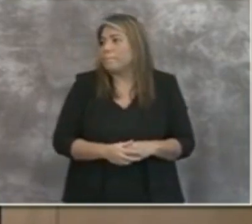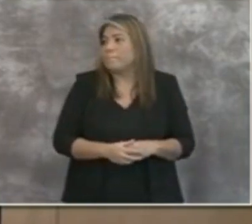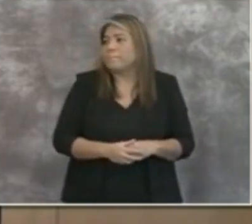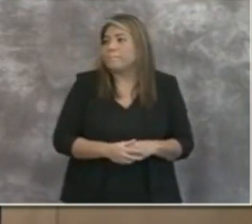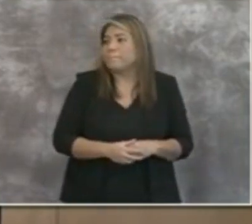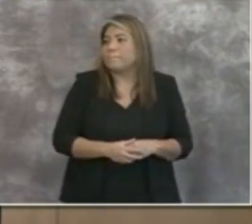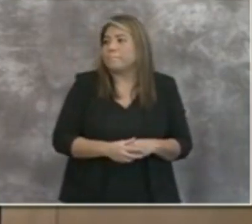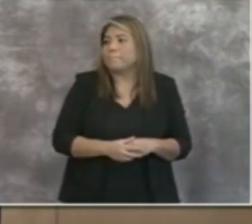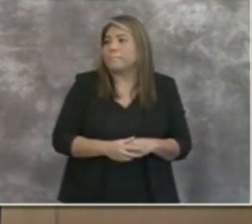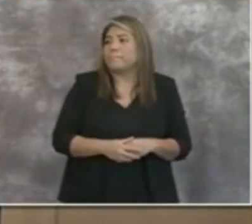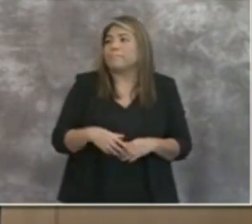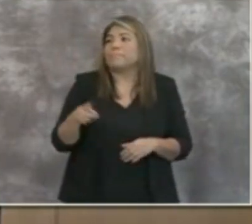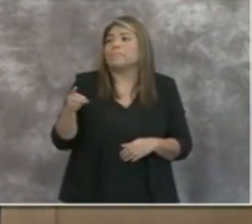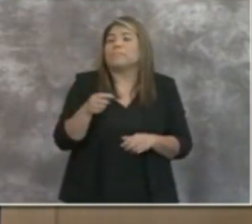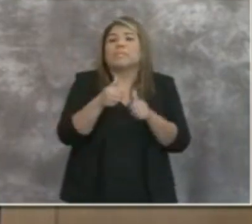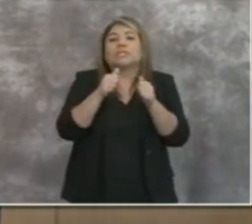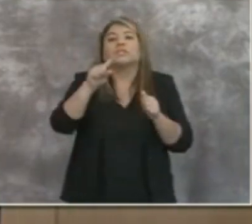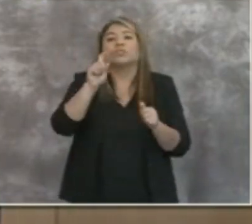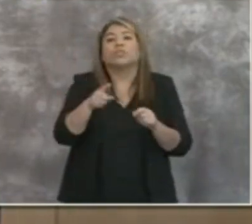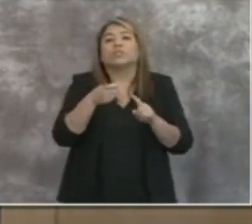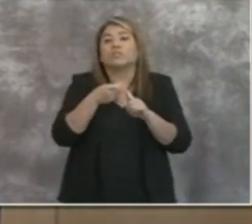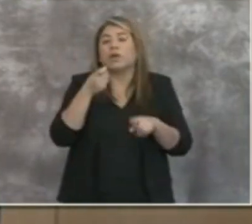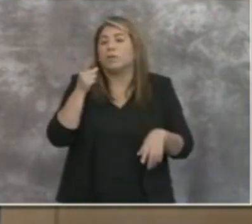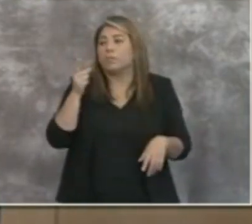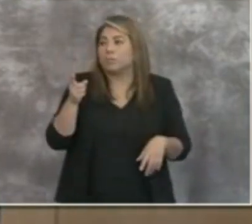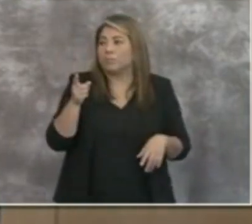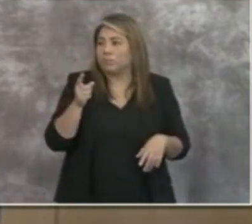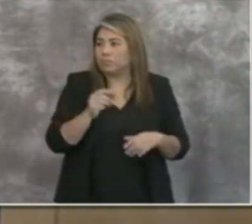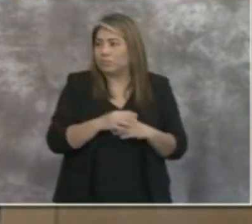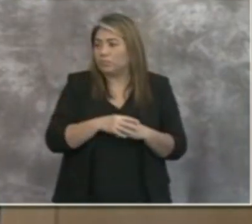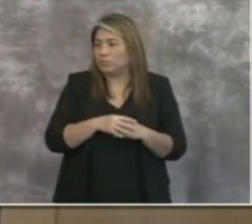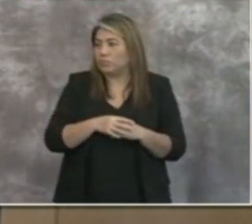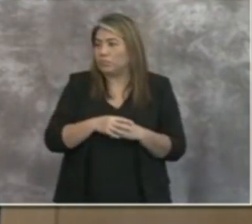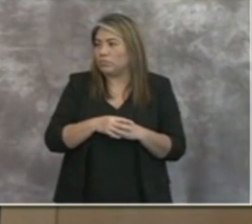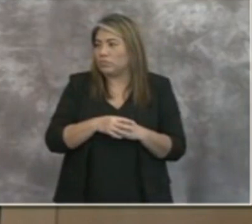Okay. This one is from, let me find it again.